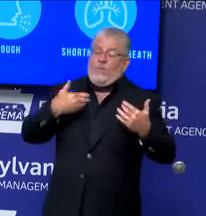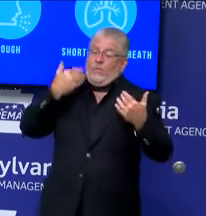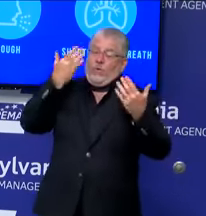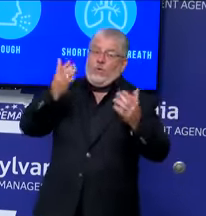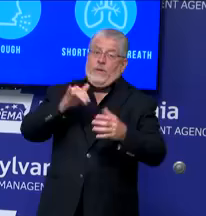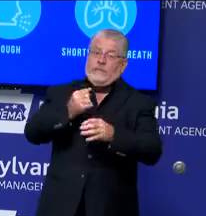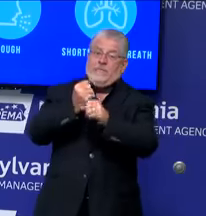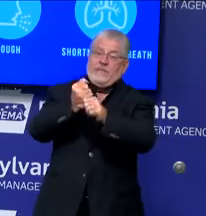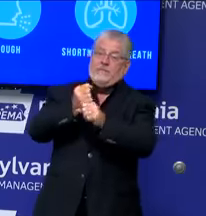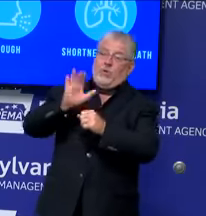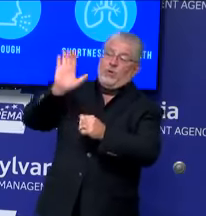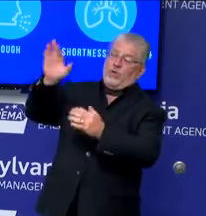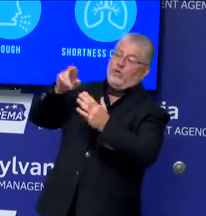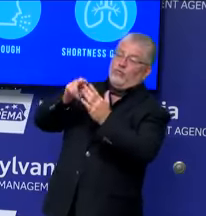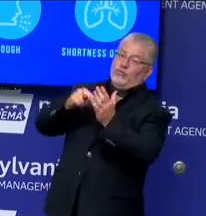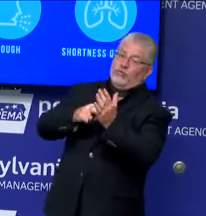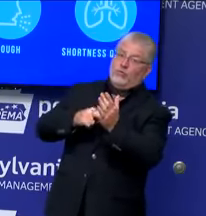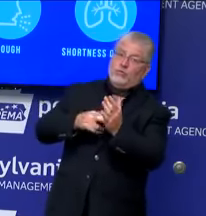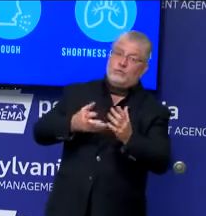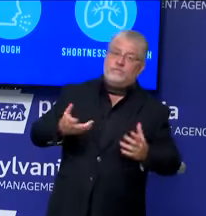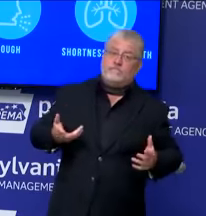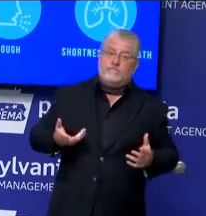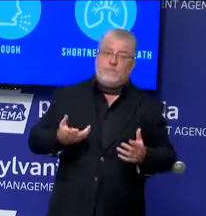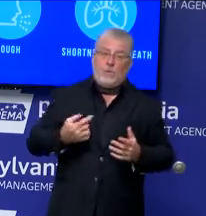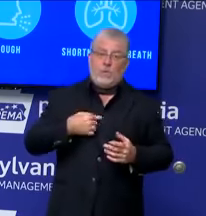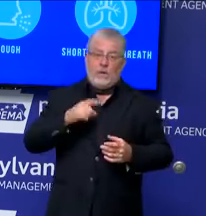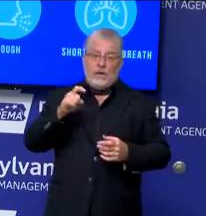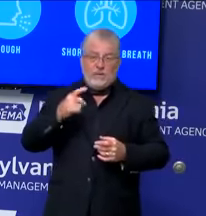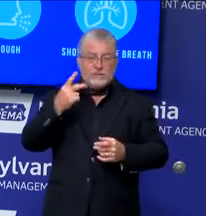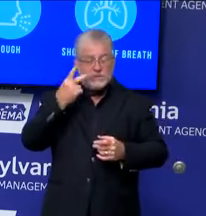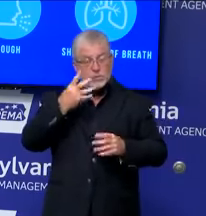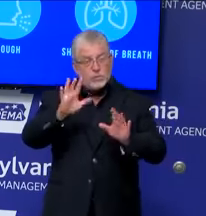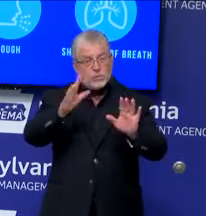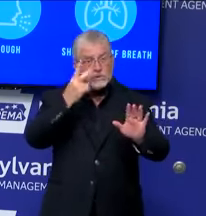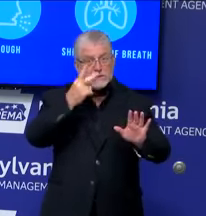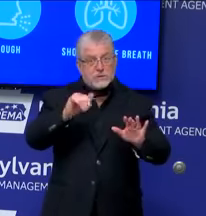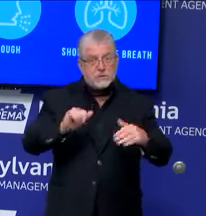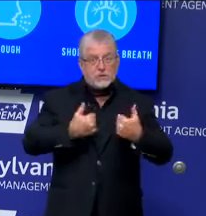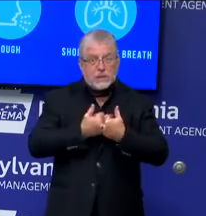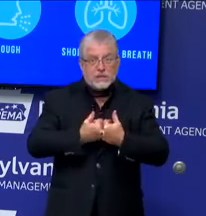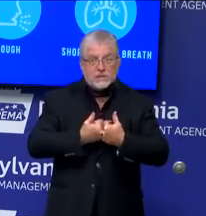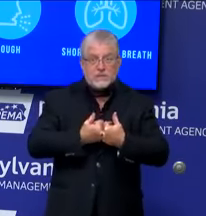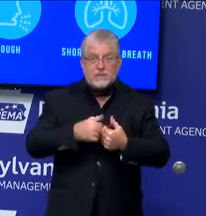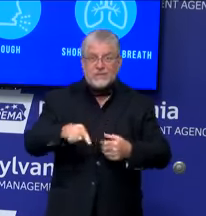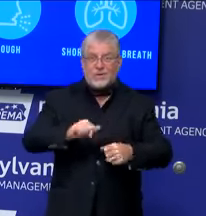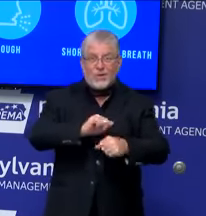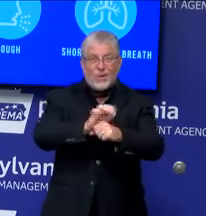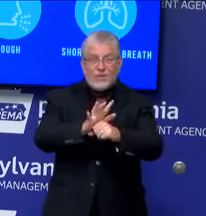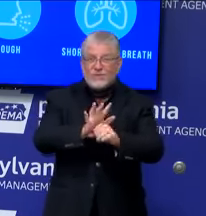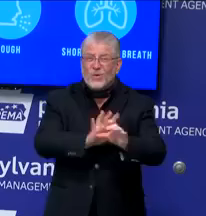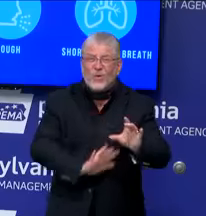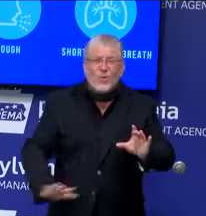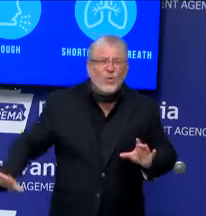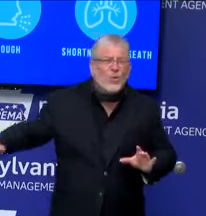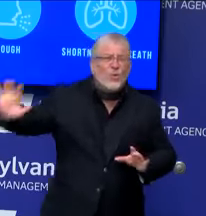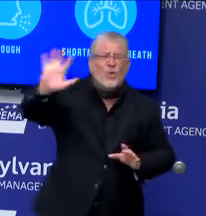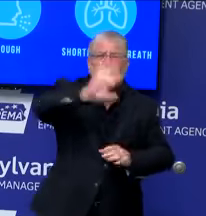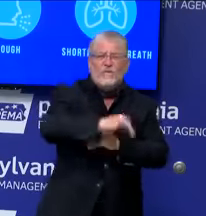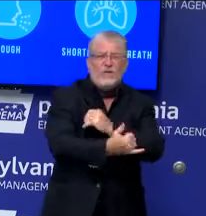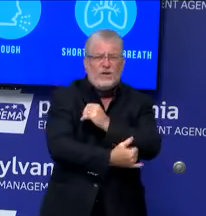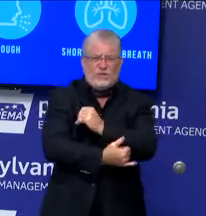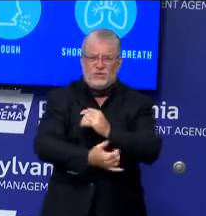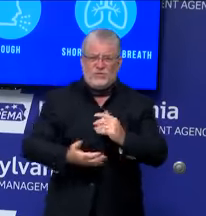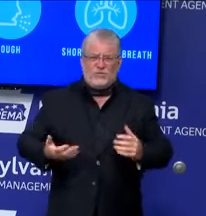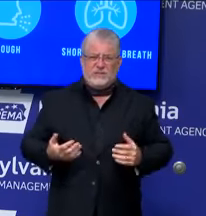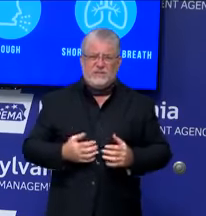place. We can see the challenges of COVID-19 throughout the country. And so, the decision was